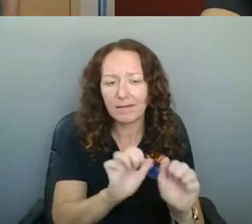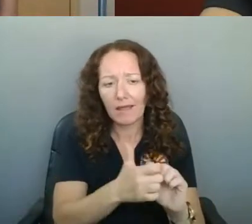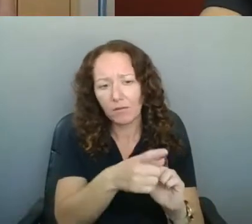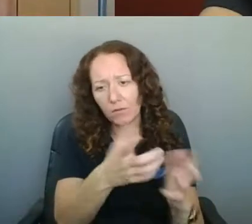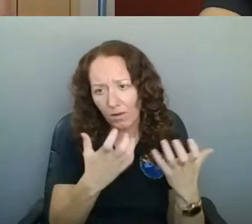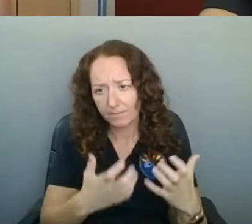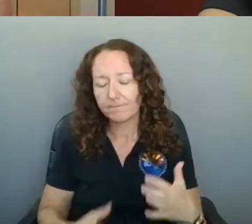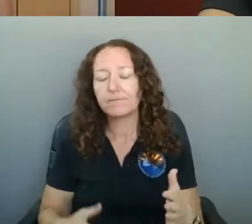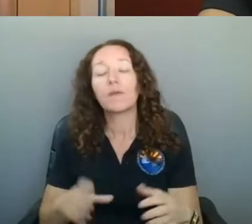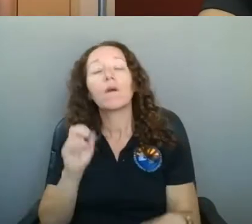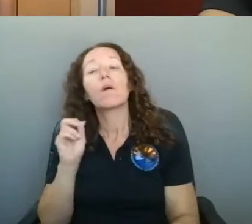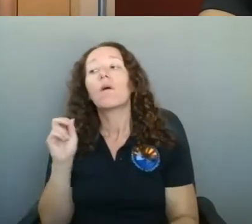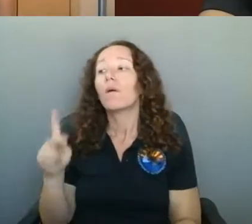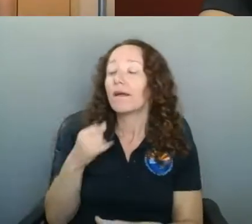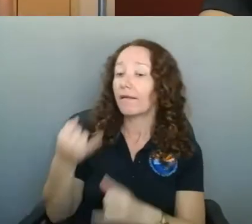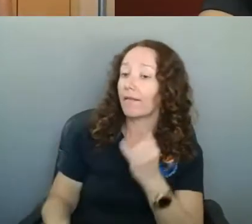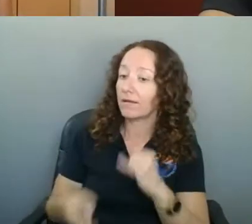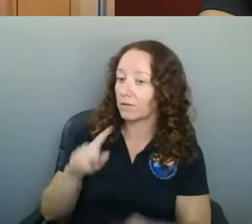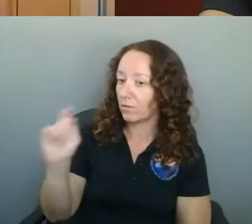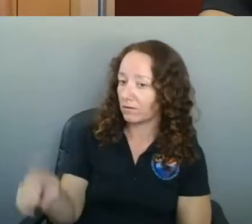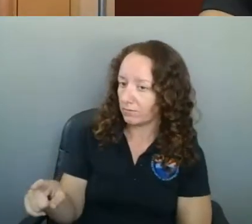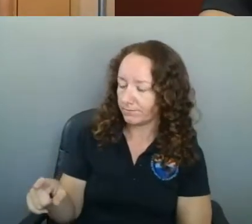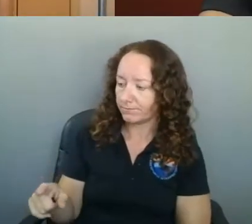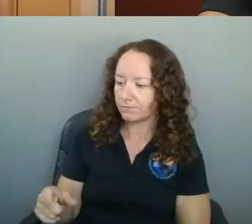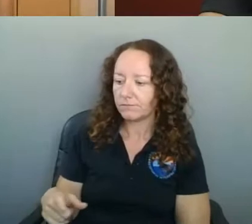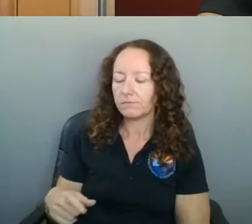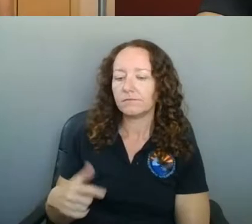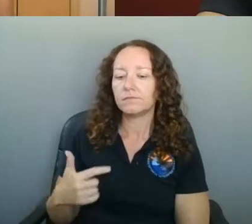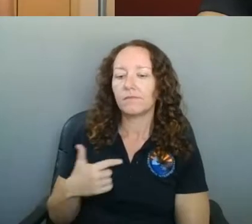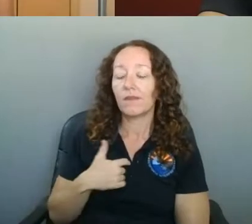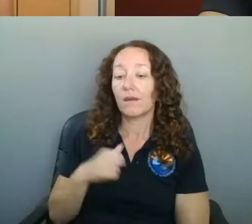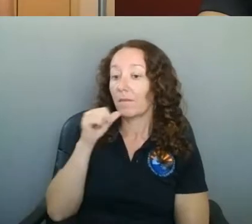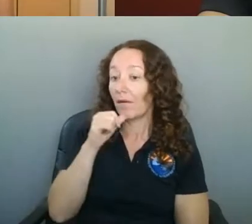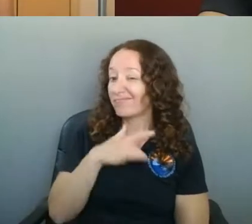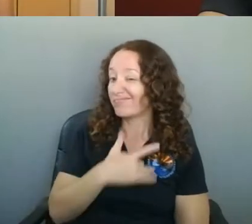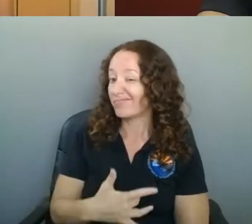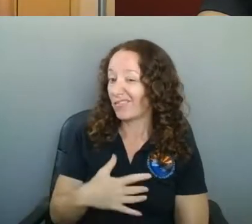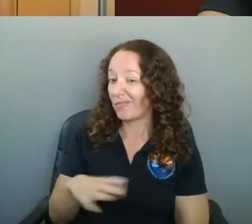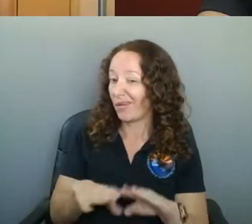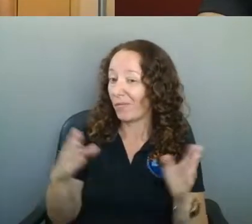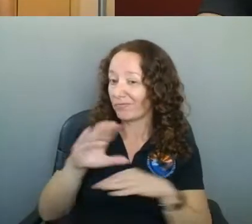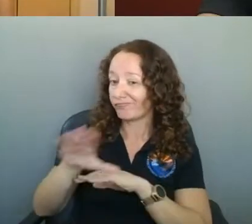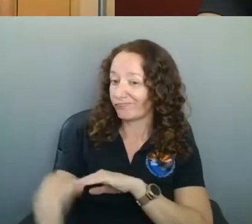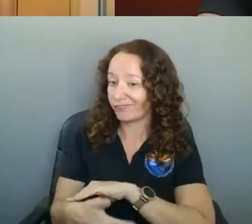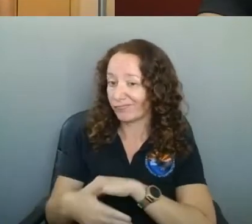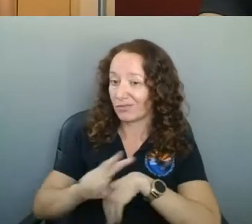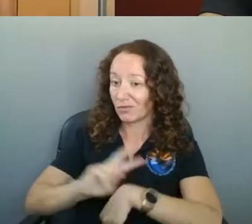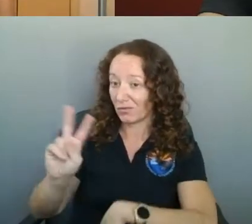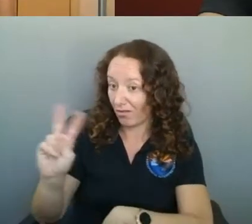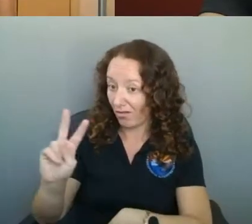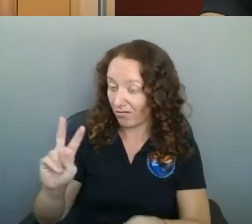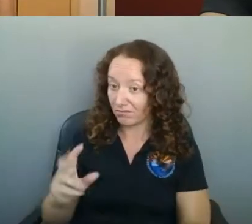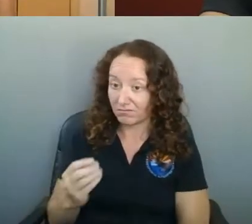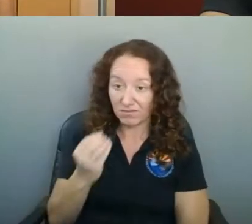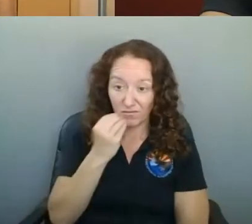my last question would be, you know, as a bar, we're normally open until 2am, so do the the food